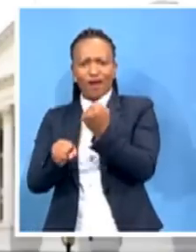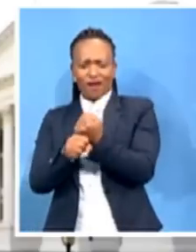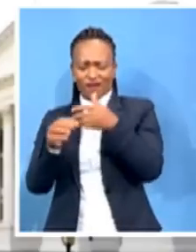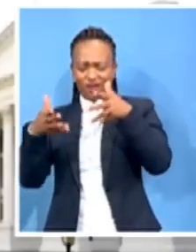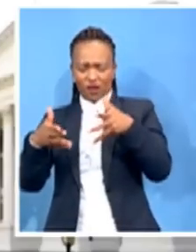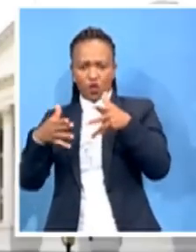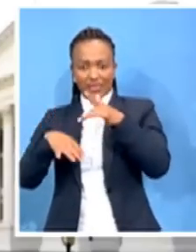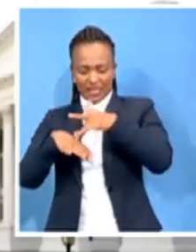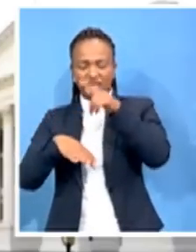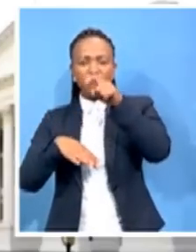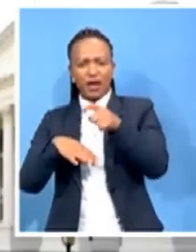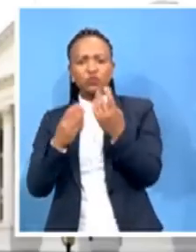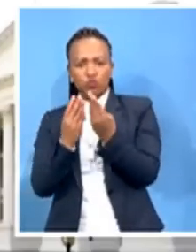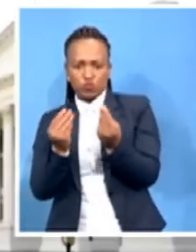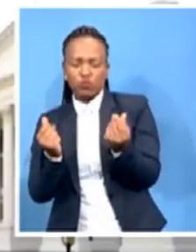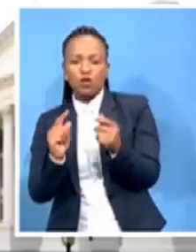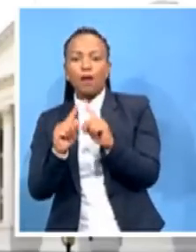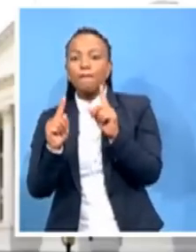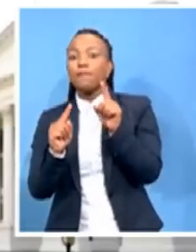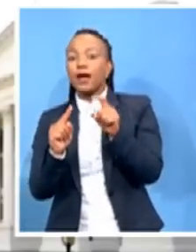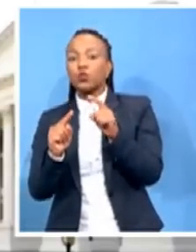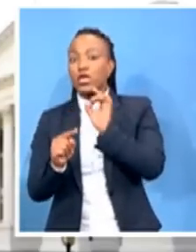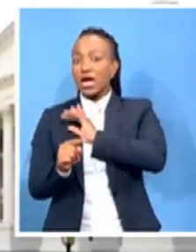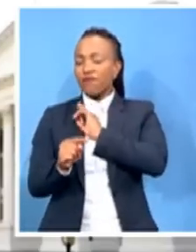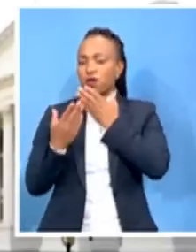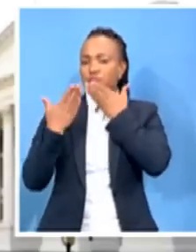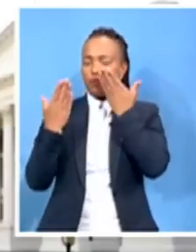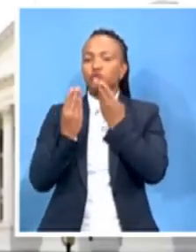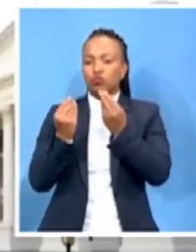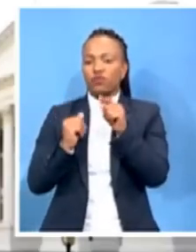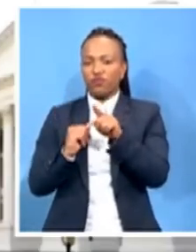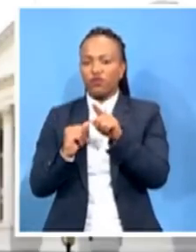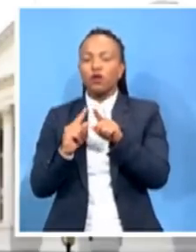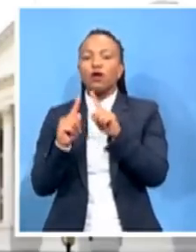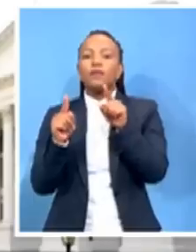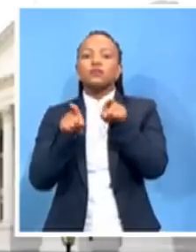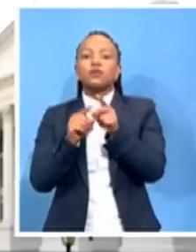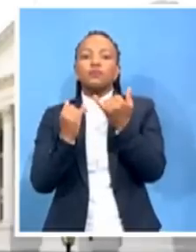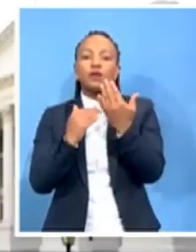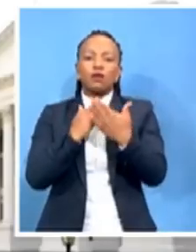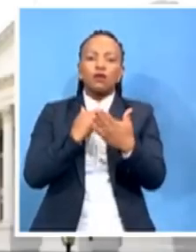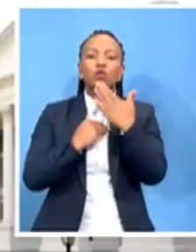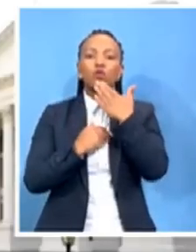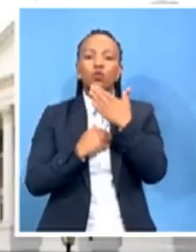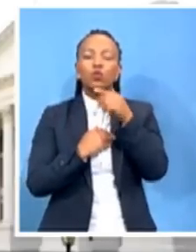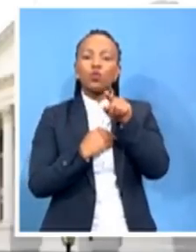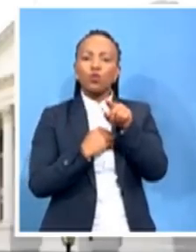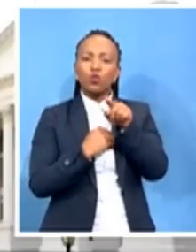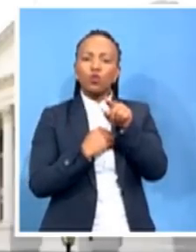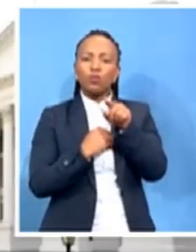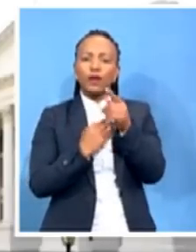not be afraid to deal with it. But also we're talking about the plight of the ex-combatants that since from 1991,